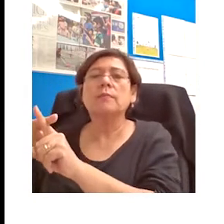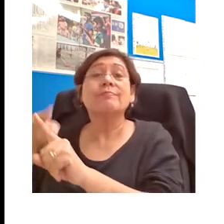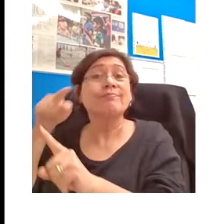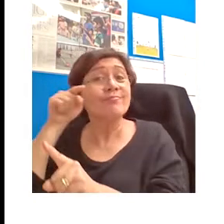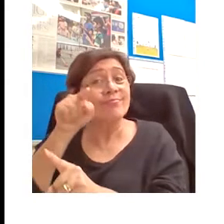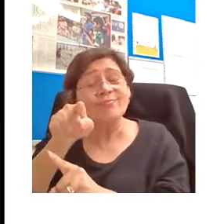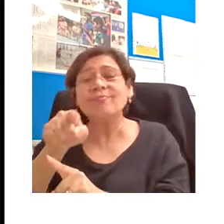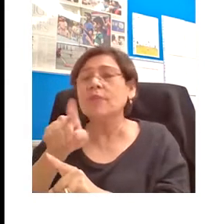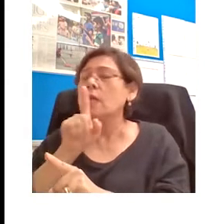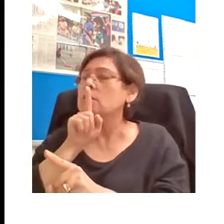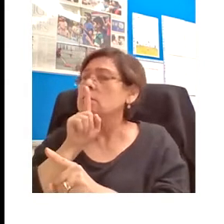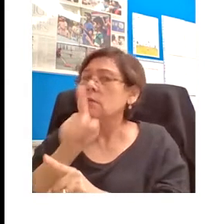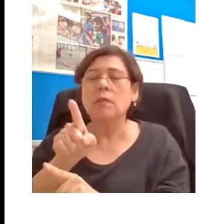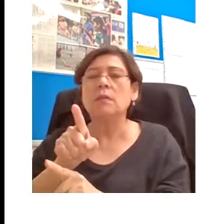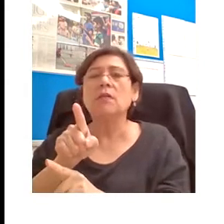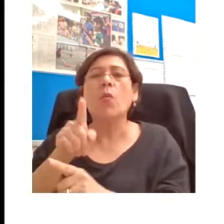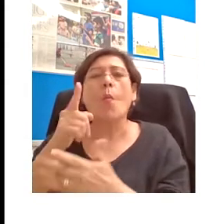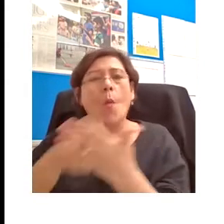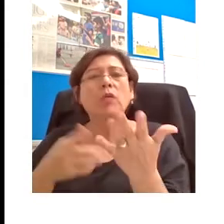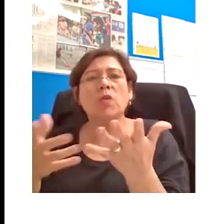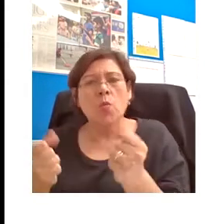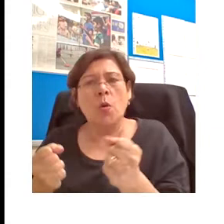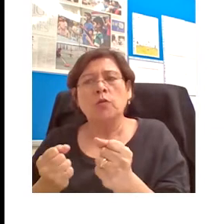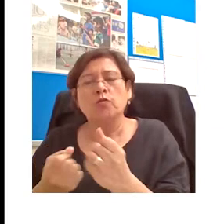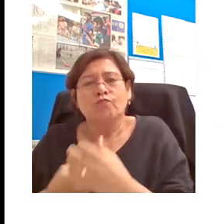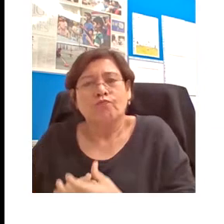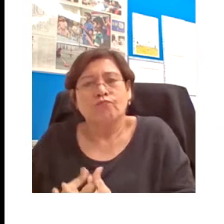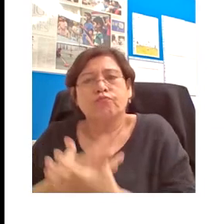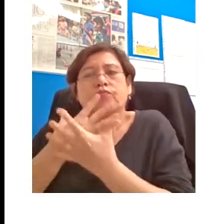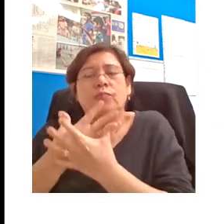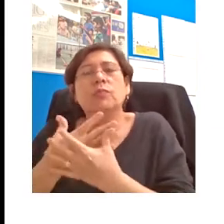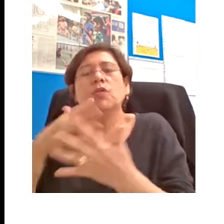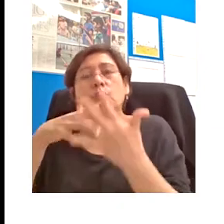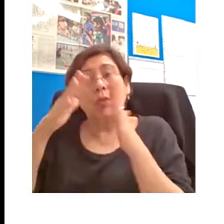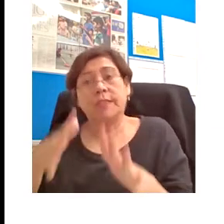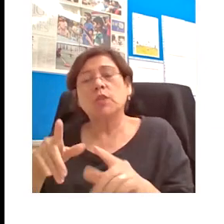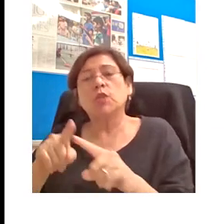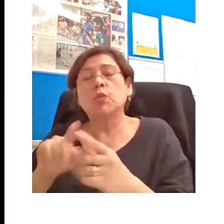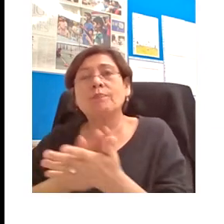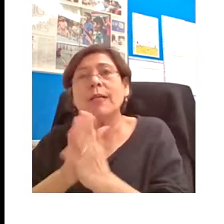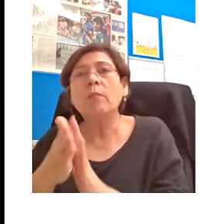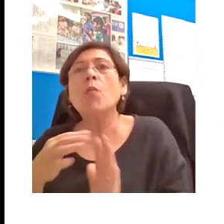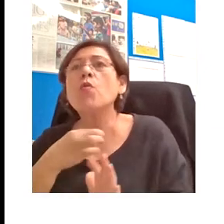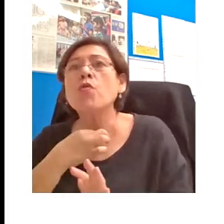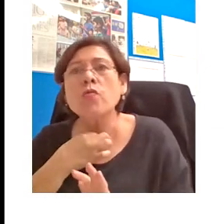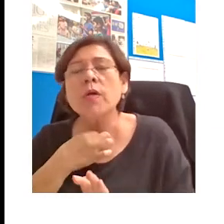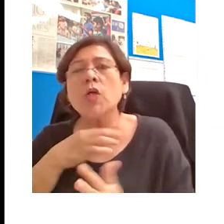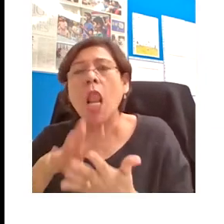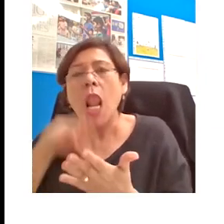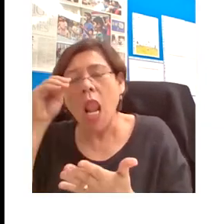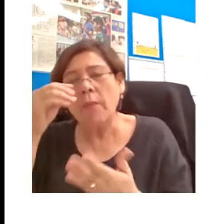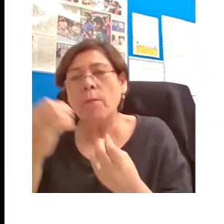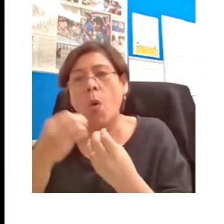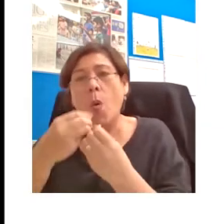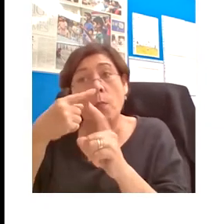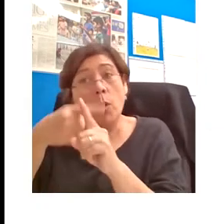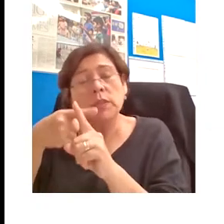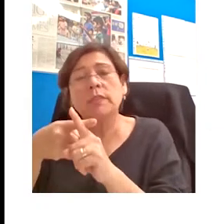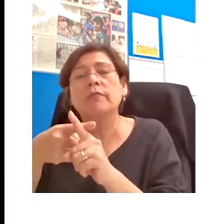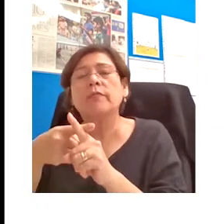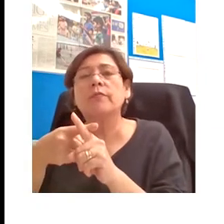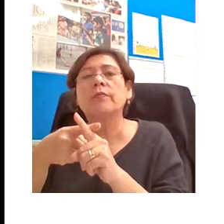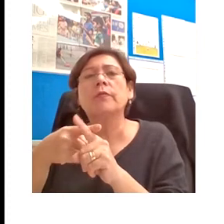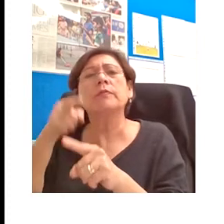attitude that we want to stimulate in students. So here you have the sort of basic page